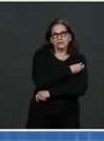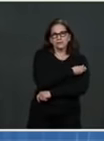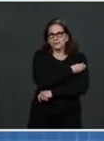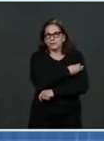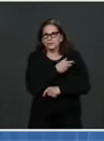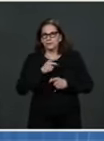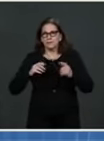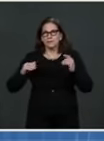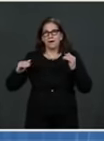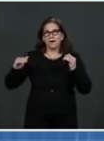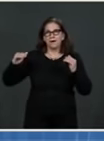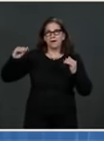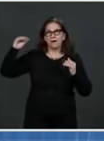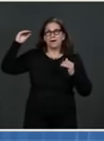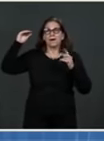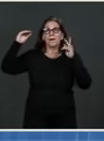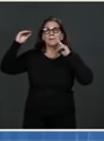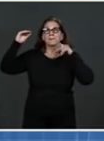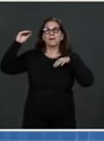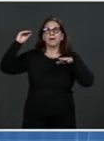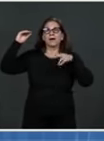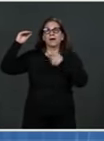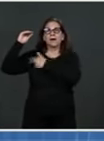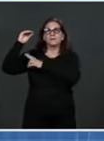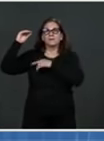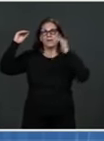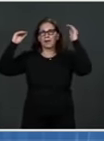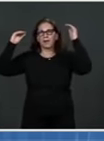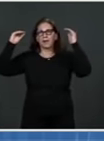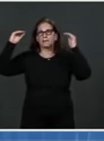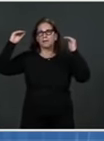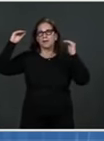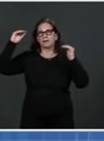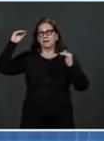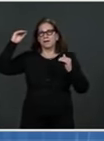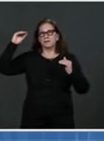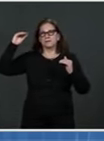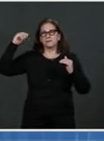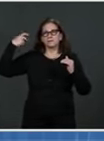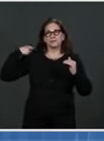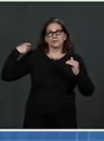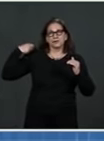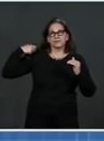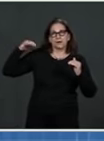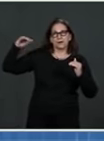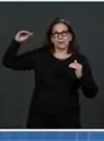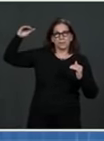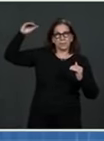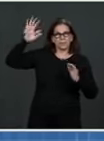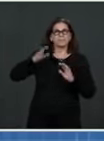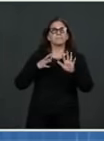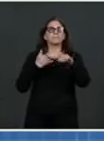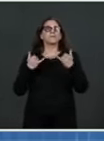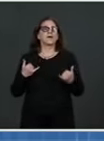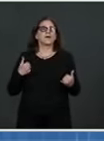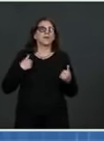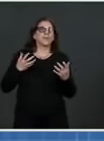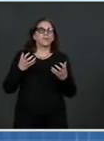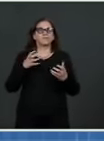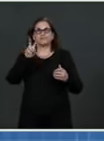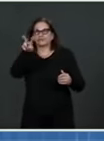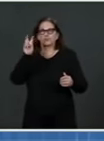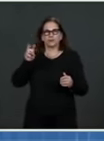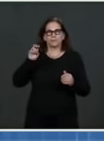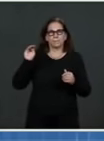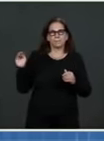as we get more and more people from two to three-plus million people vaccinated every day. It will be a race between